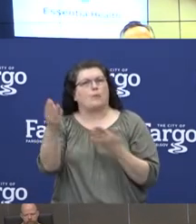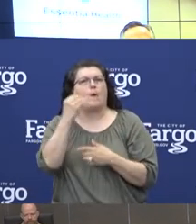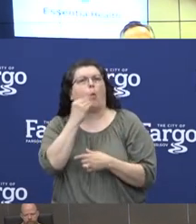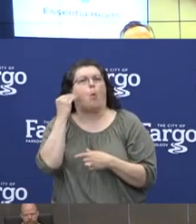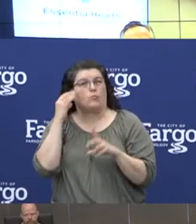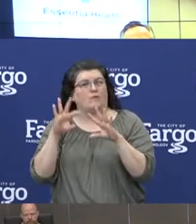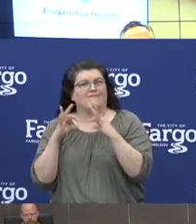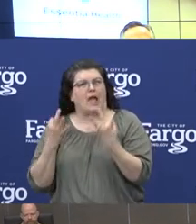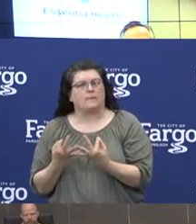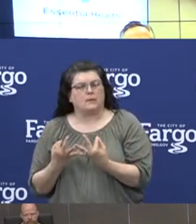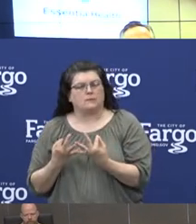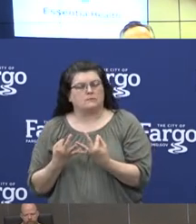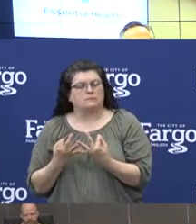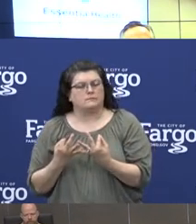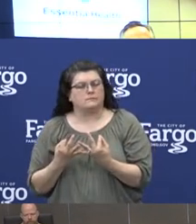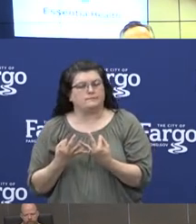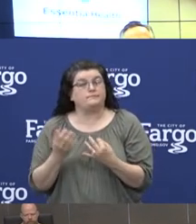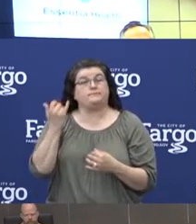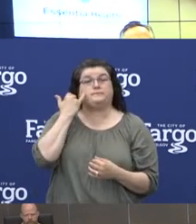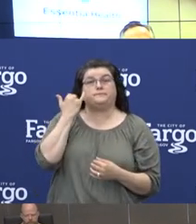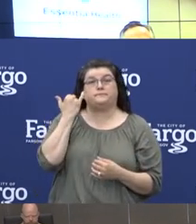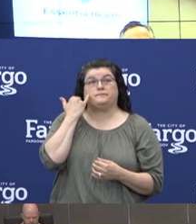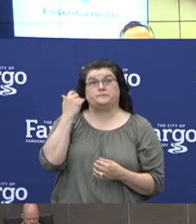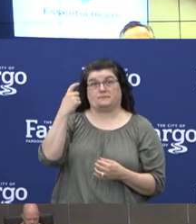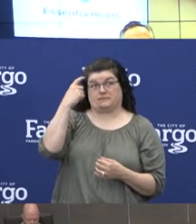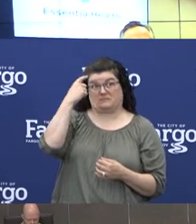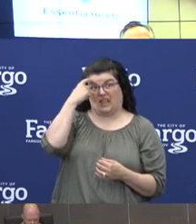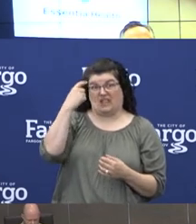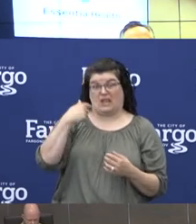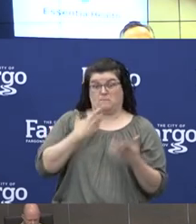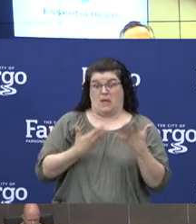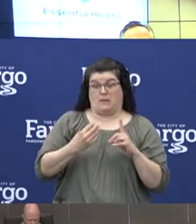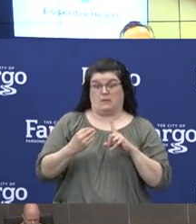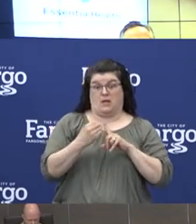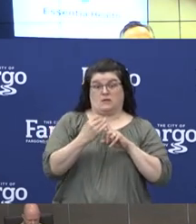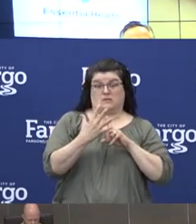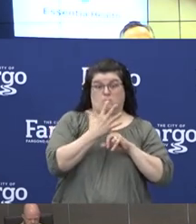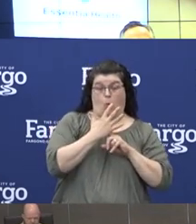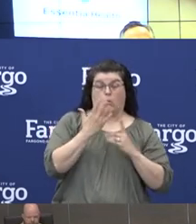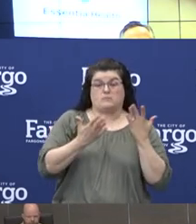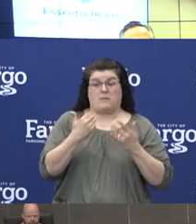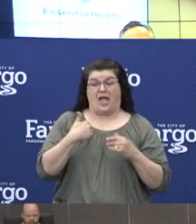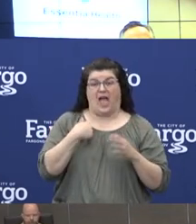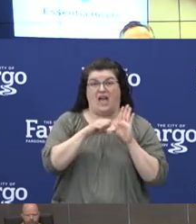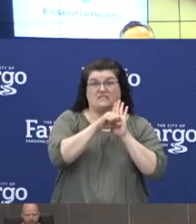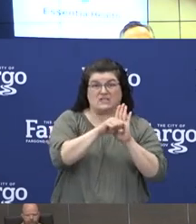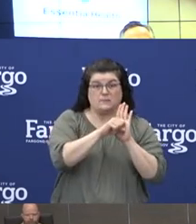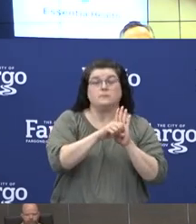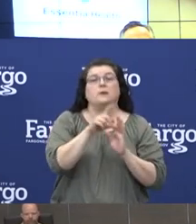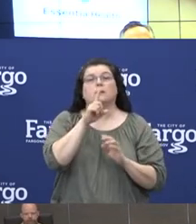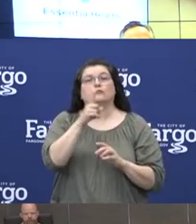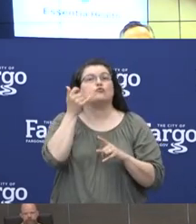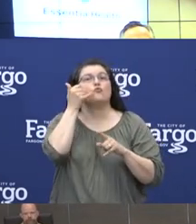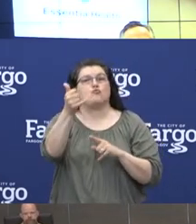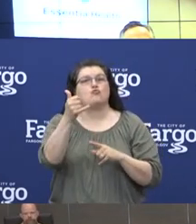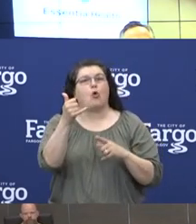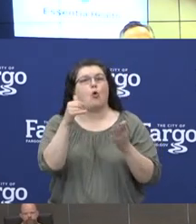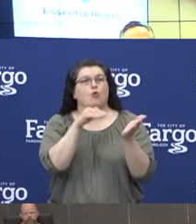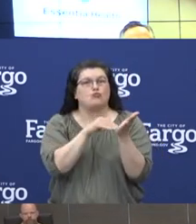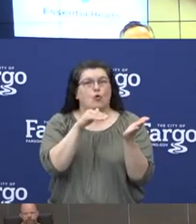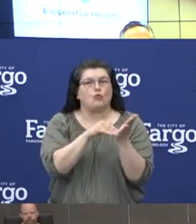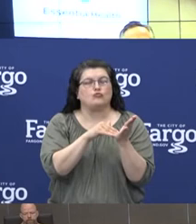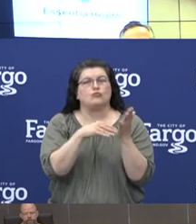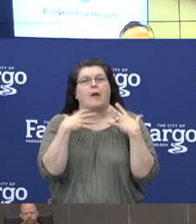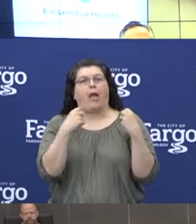their families. So if someone thinks they have had that type of exposure or have symptoms, you know, to be sure to call your health care provider